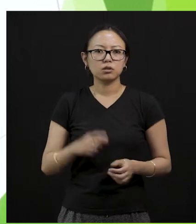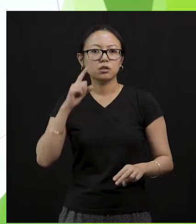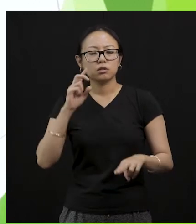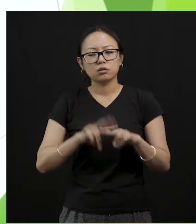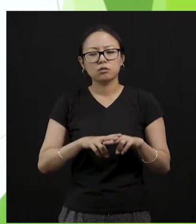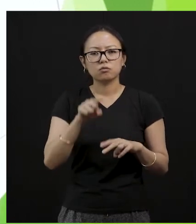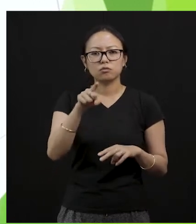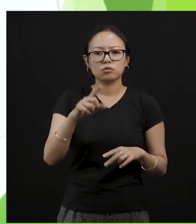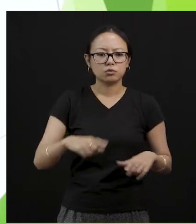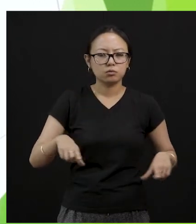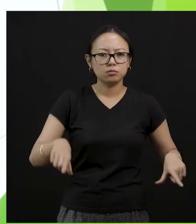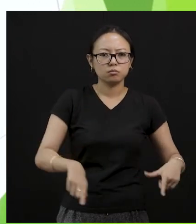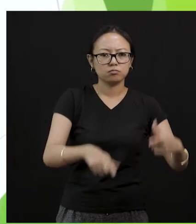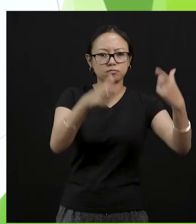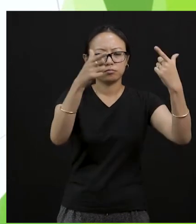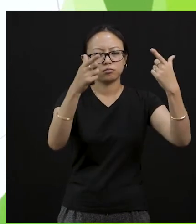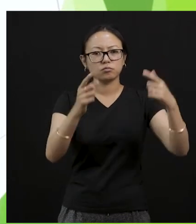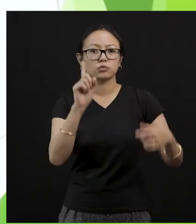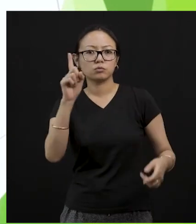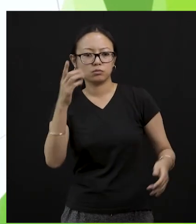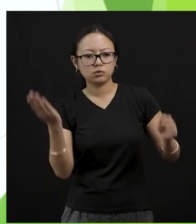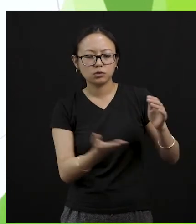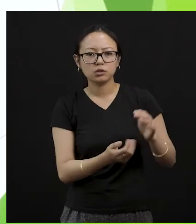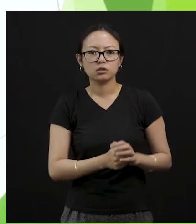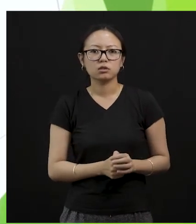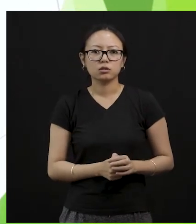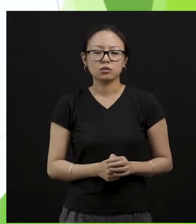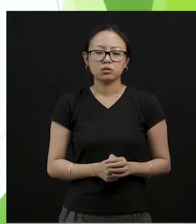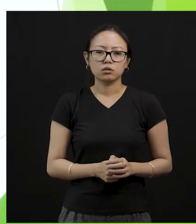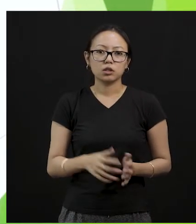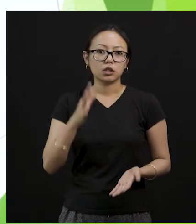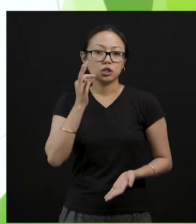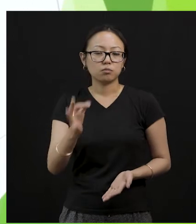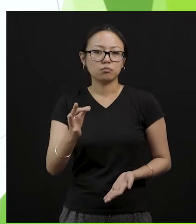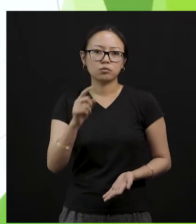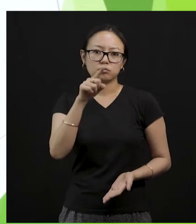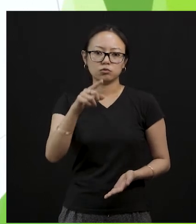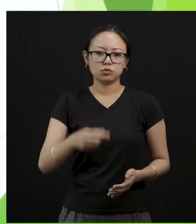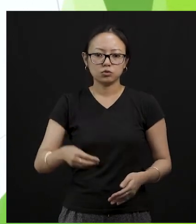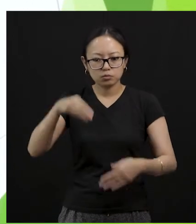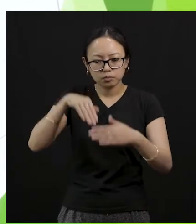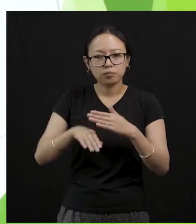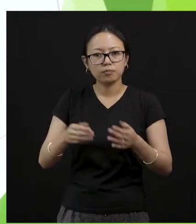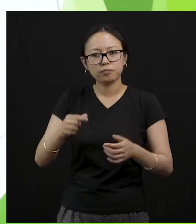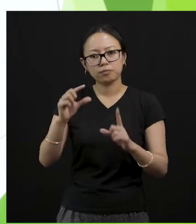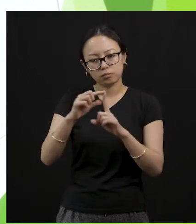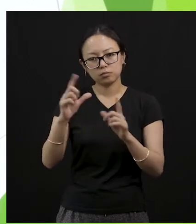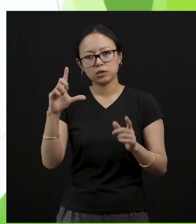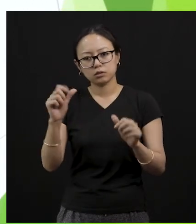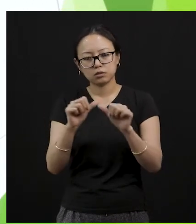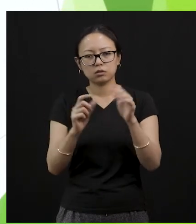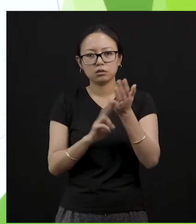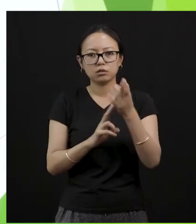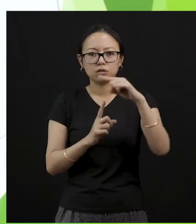tree, make sure to plant 10 or more trees. If you at all, if the people in general at all, they have